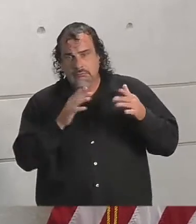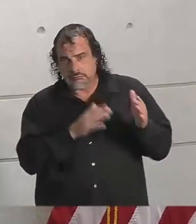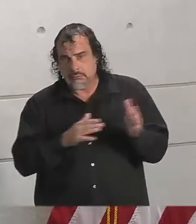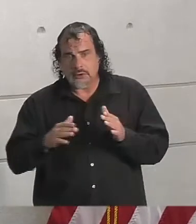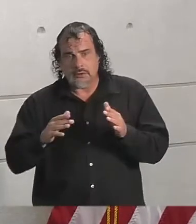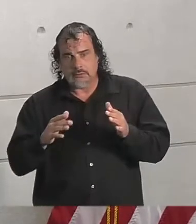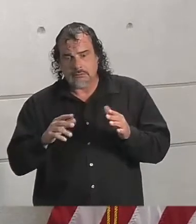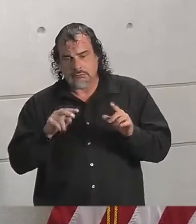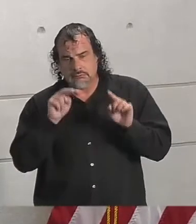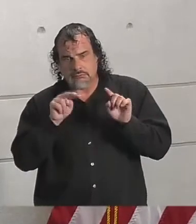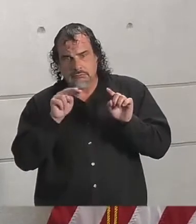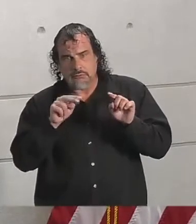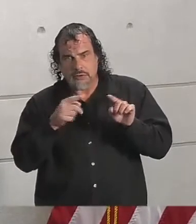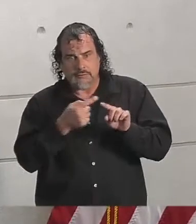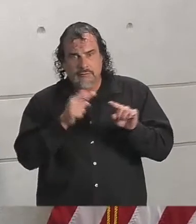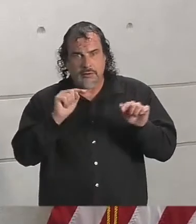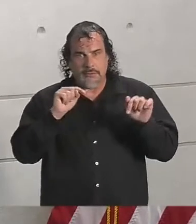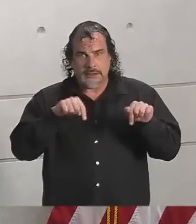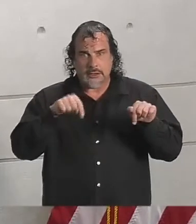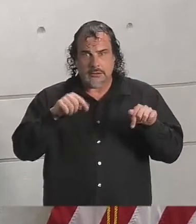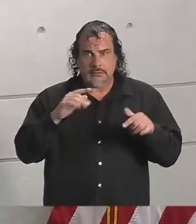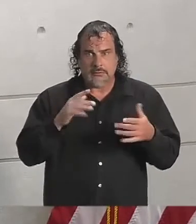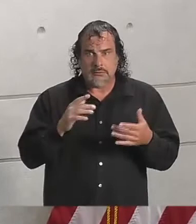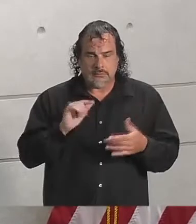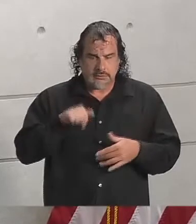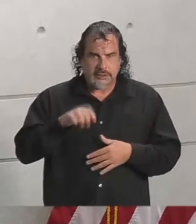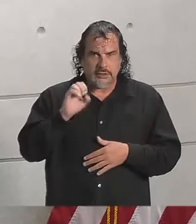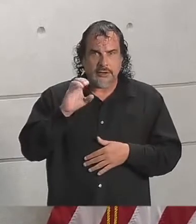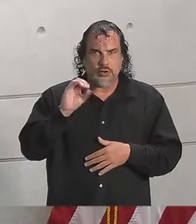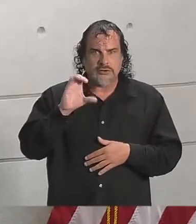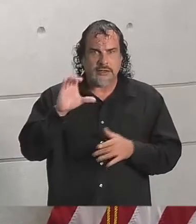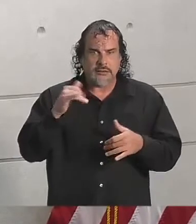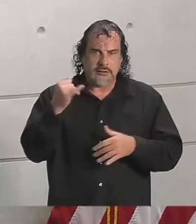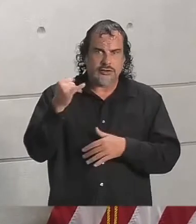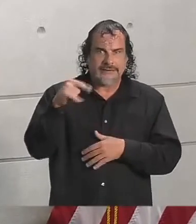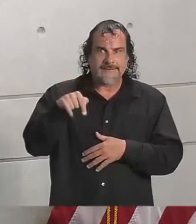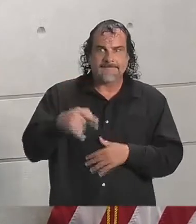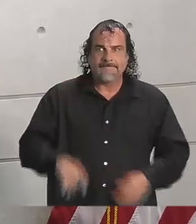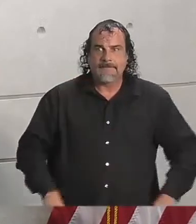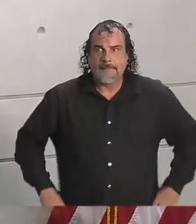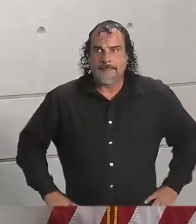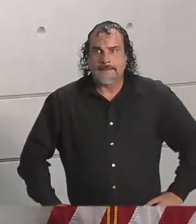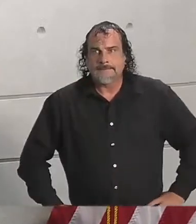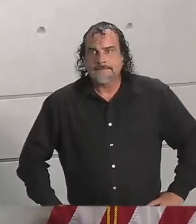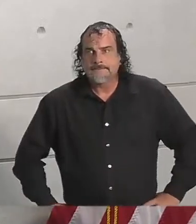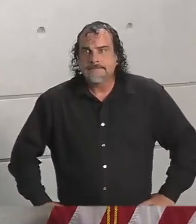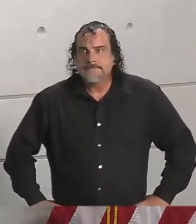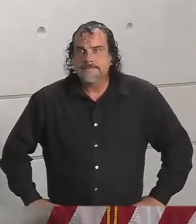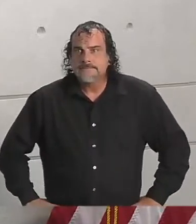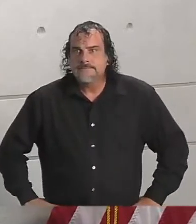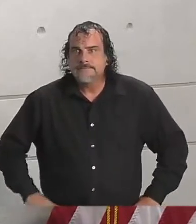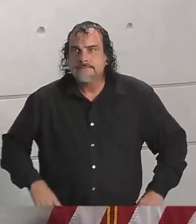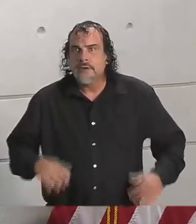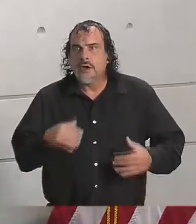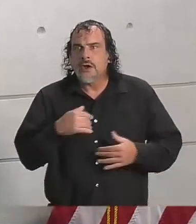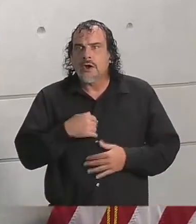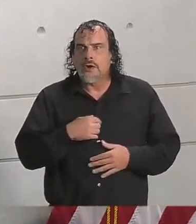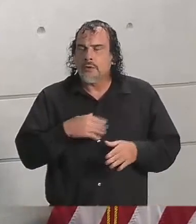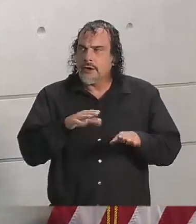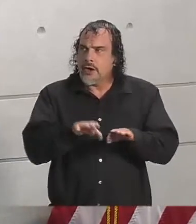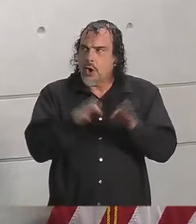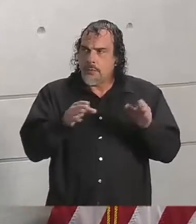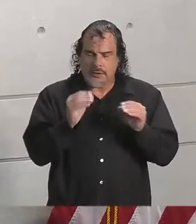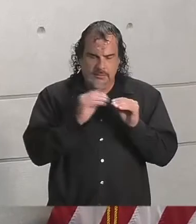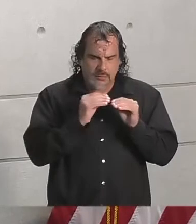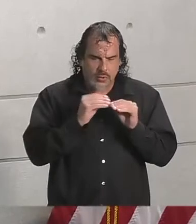continue to monitor this storm from our EOC here in the metro area. Are we going be opening shelters further inland